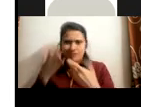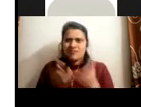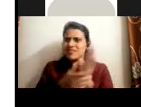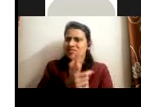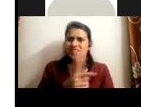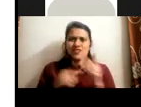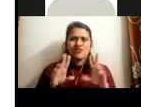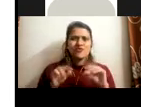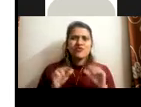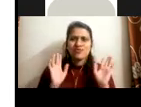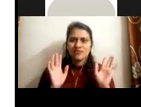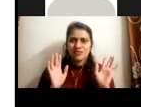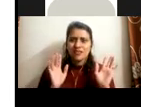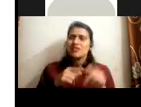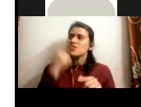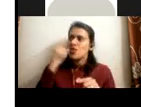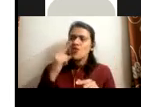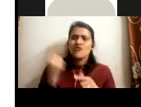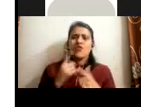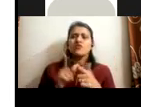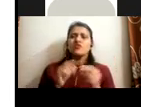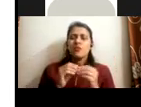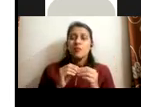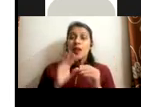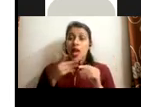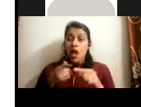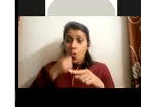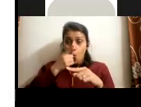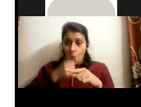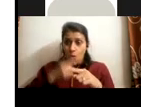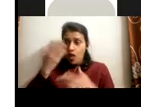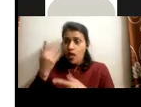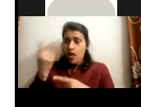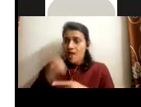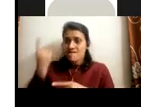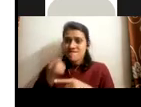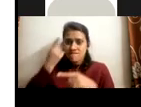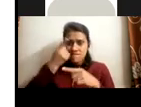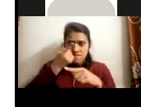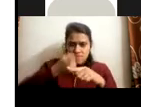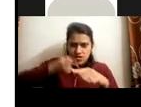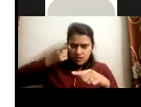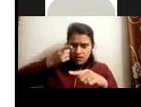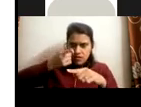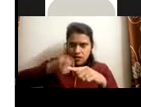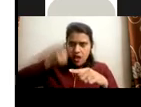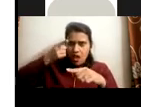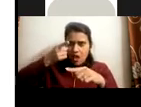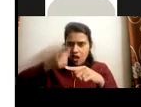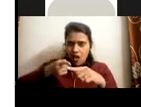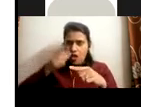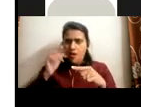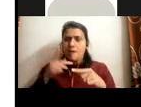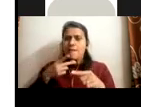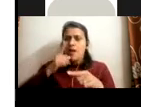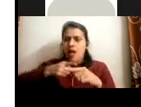that is only for that job, but how to cut, how to take a knife, what is the sharp part of a knife, how to peel the vegetable,